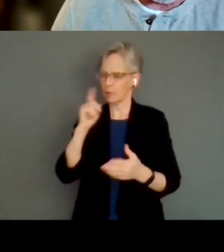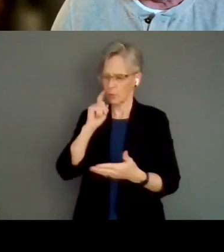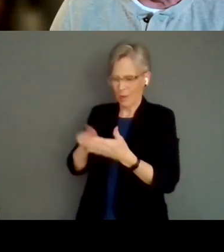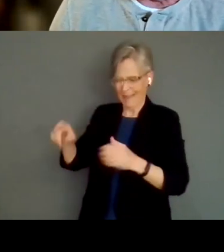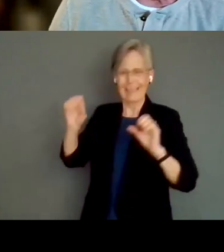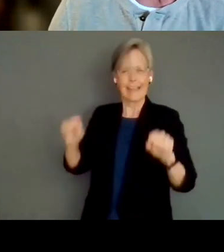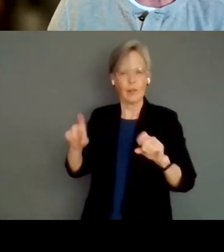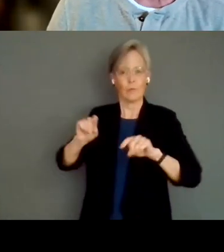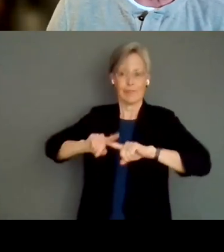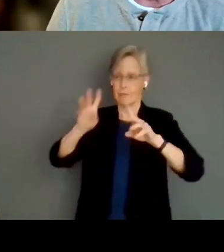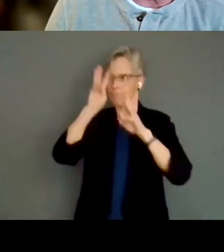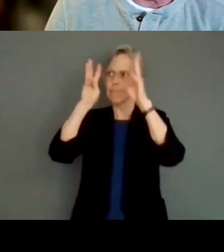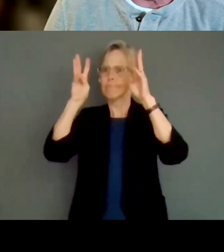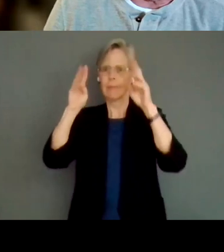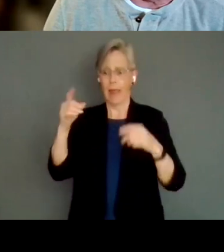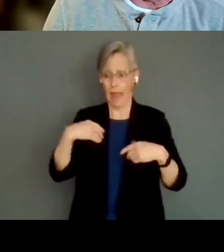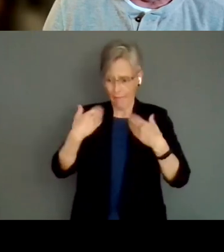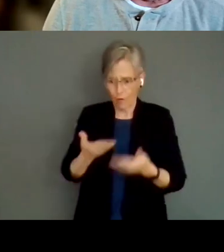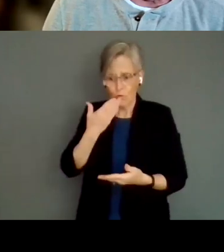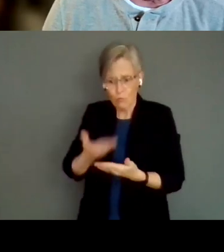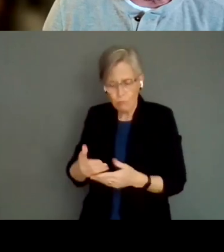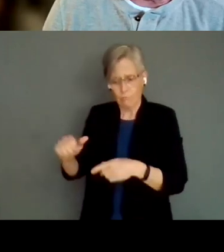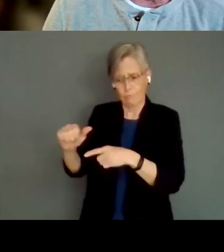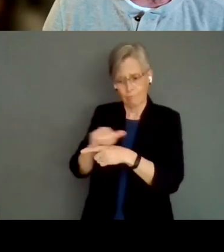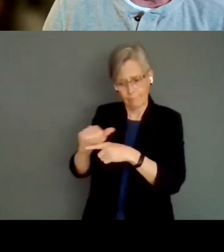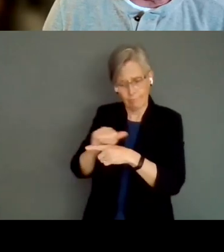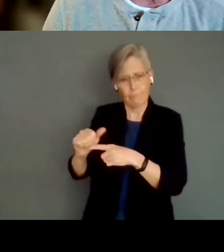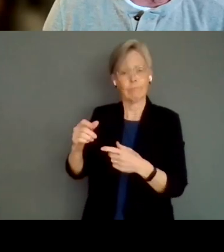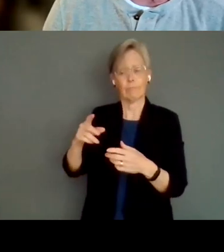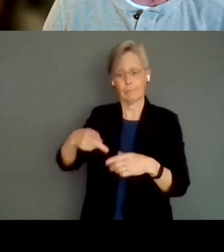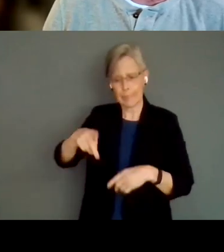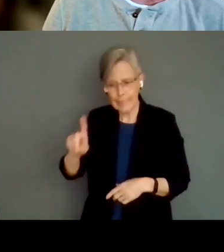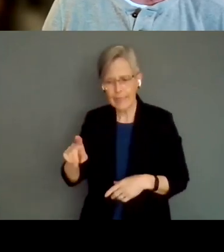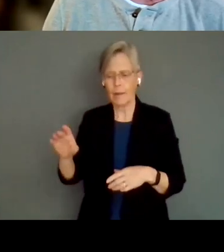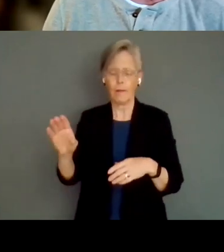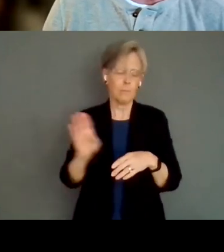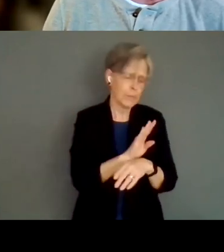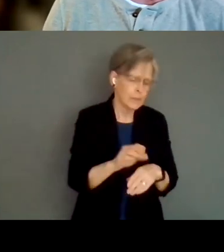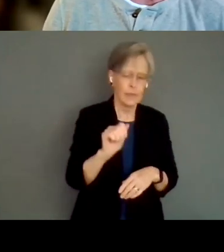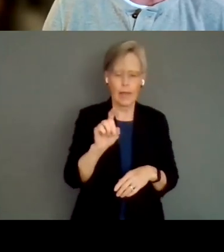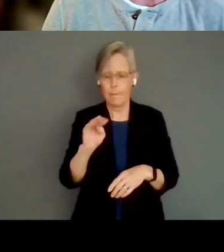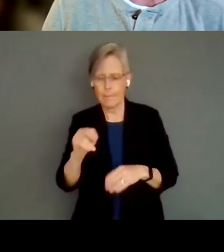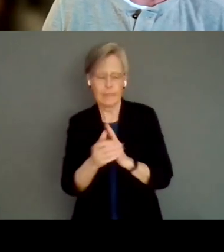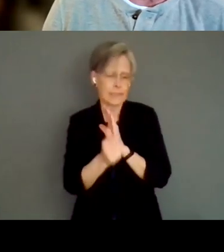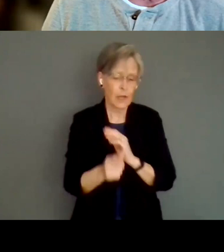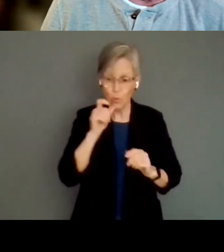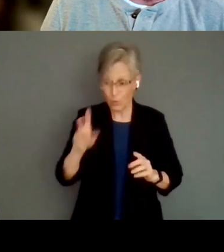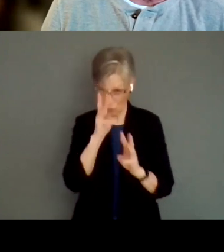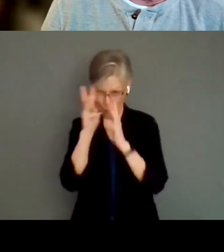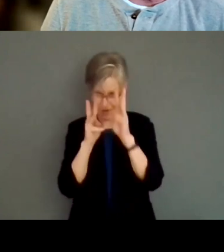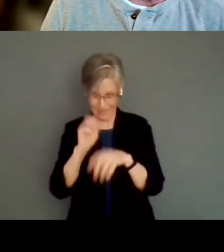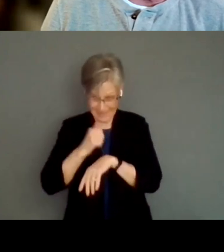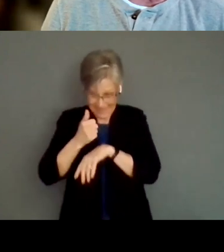while providing practical professional development of the business and administrative skills creative entrepreneurs need to survive